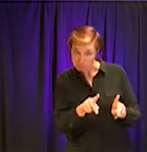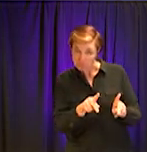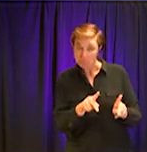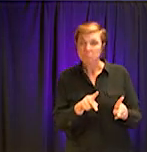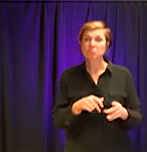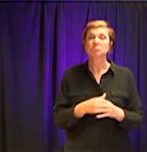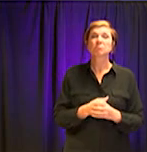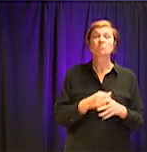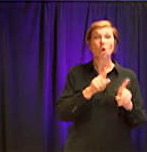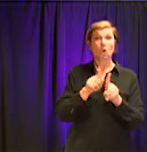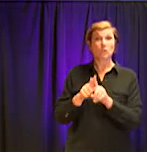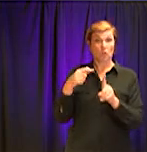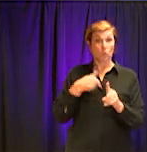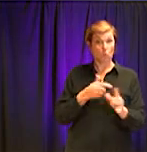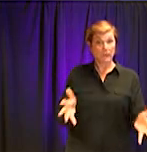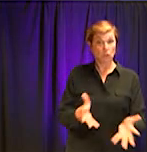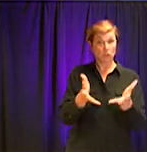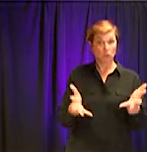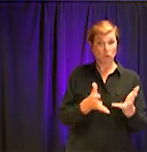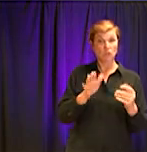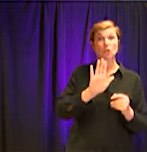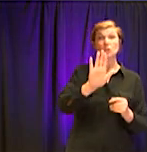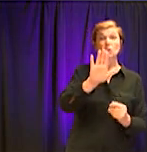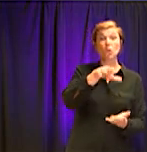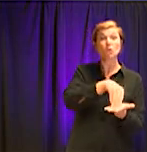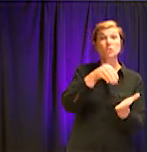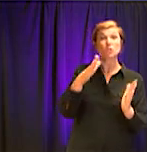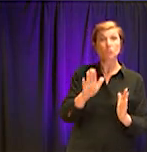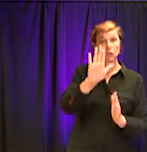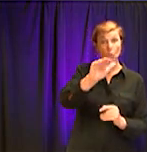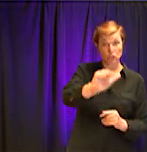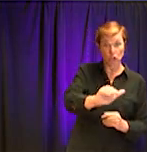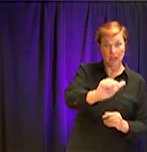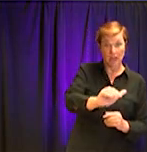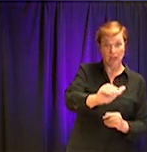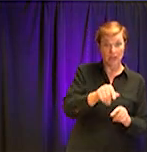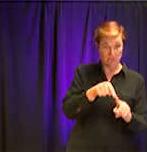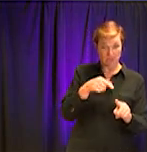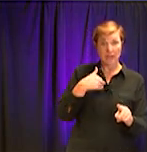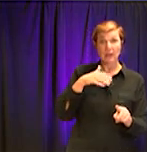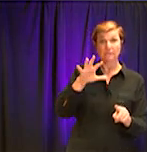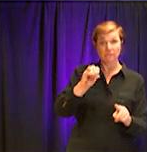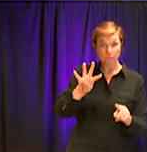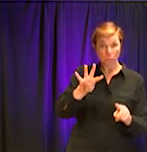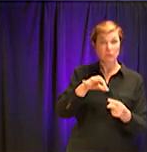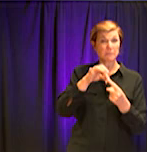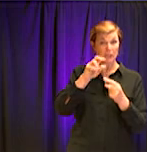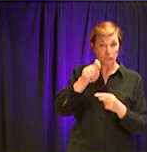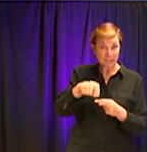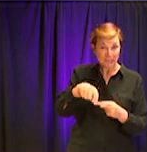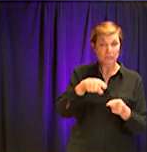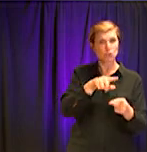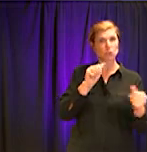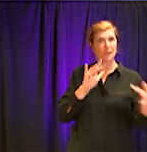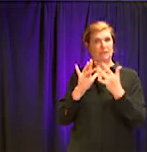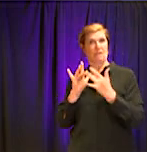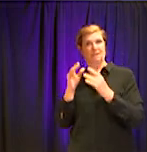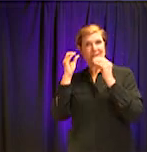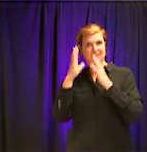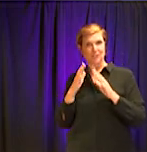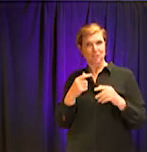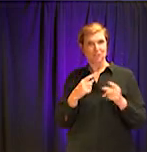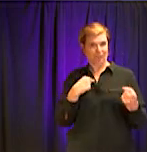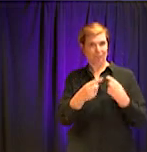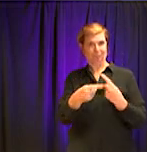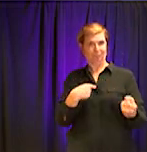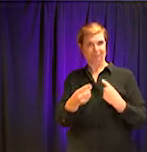reach out to their teacher or their case manager for concerns parents that they have may have regarding their students. Now, we will